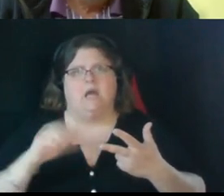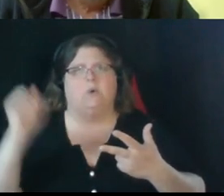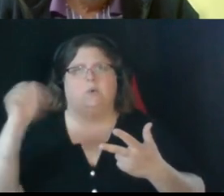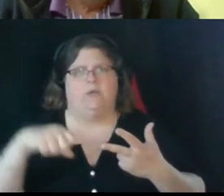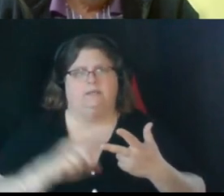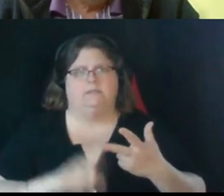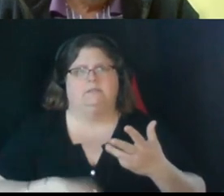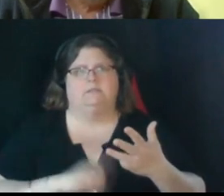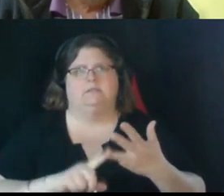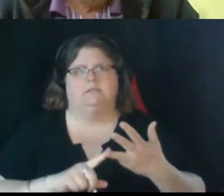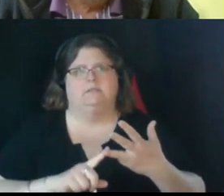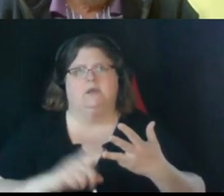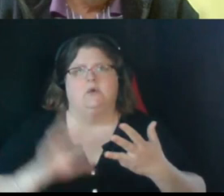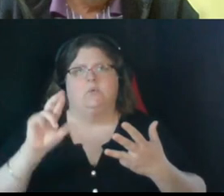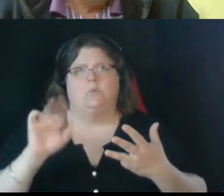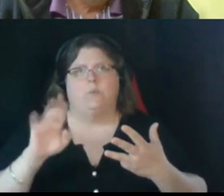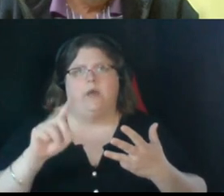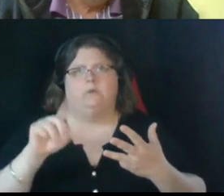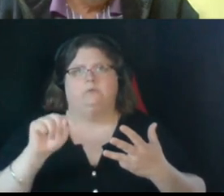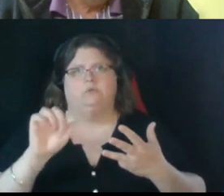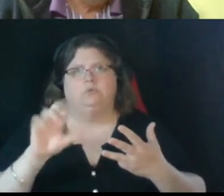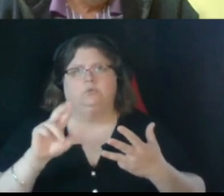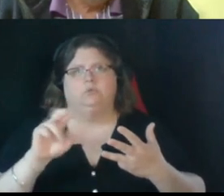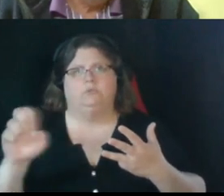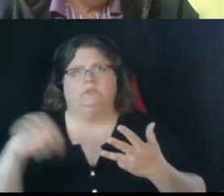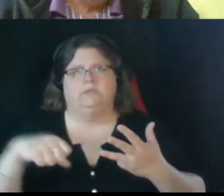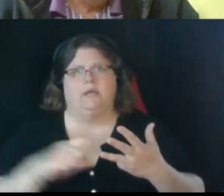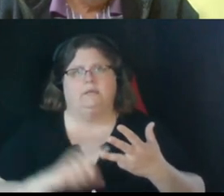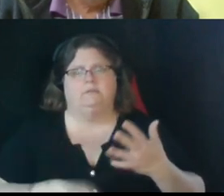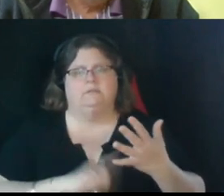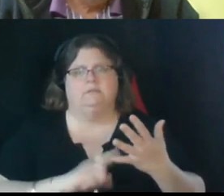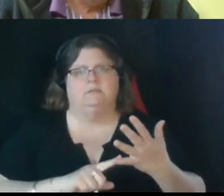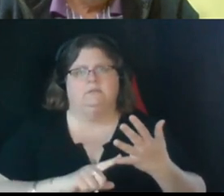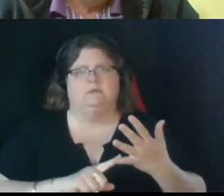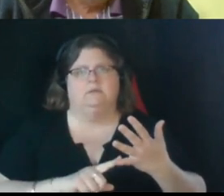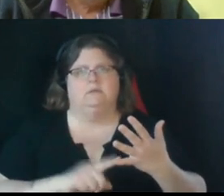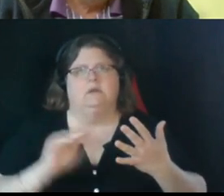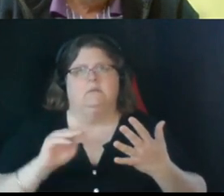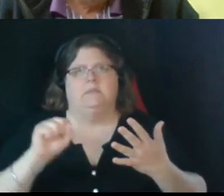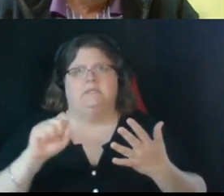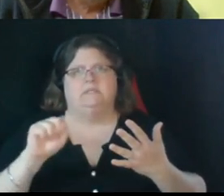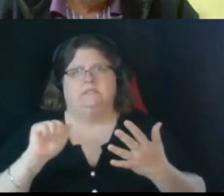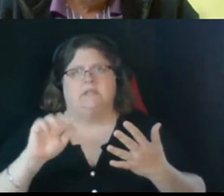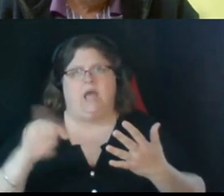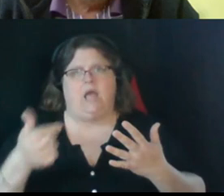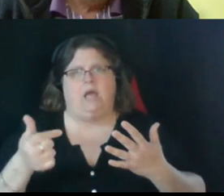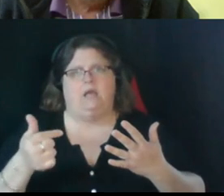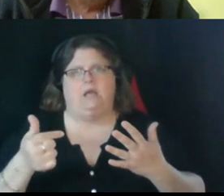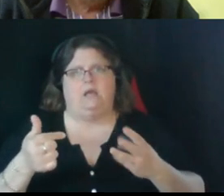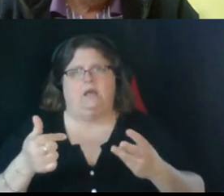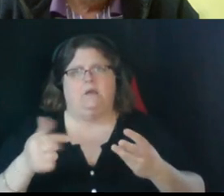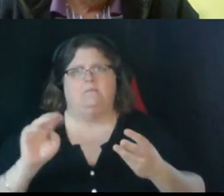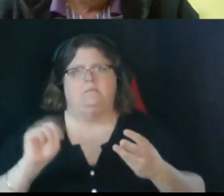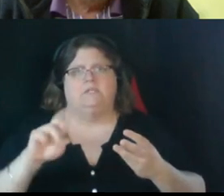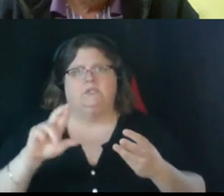mr roundtree yes miss tang mr valenzuela